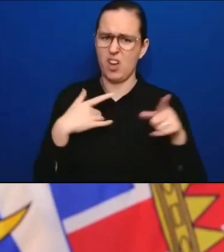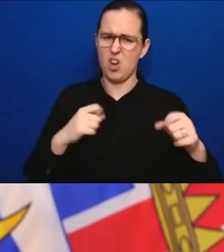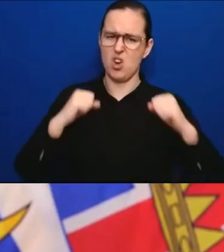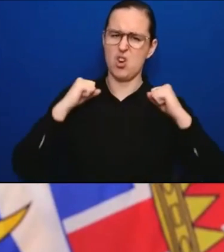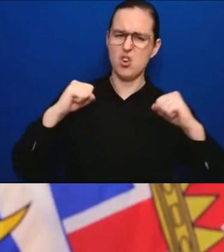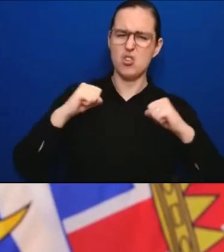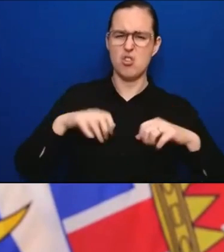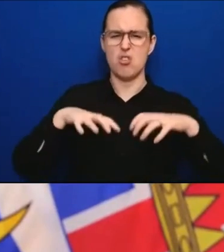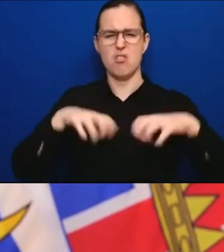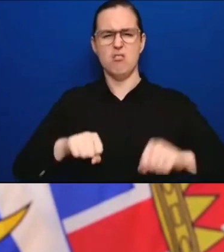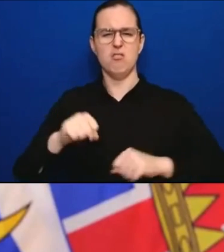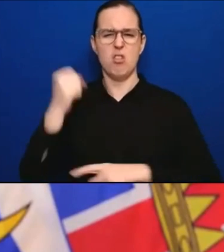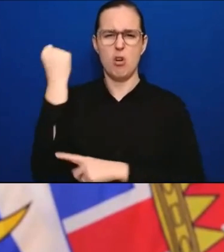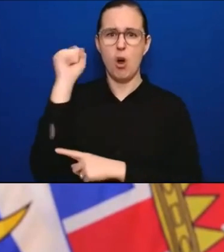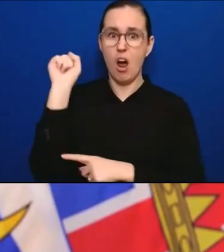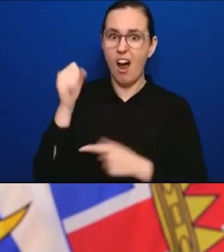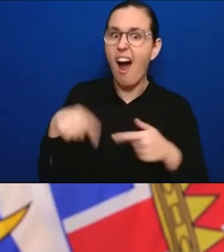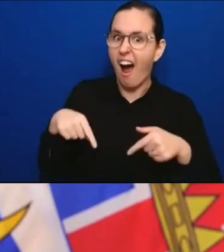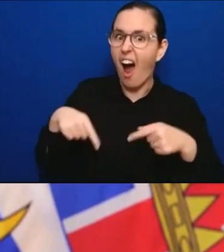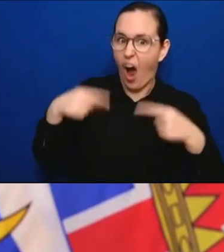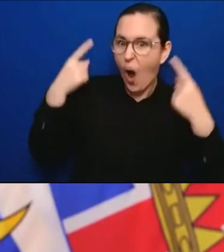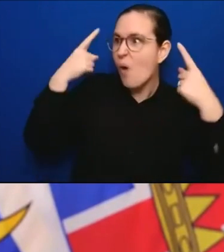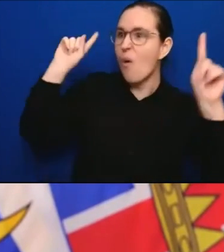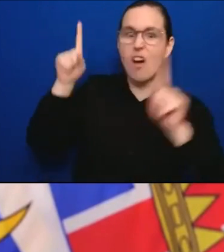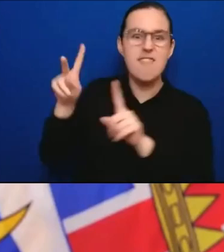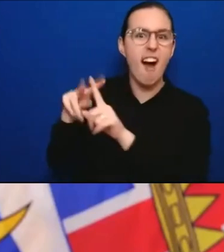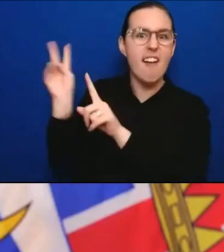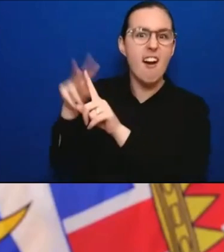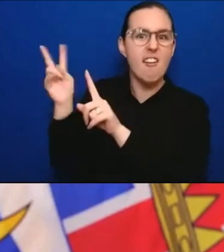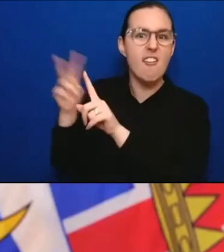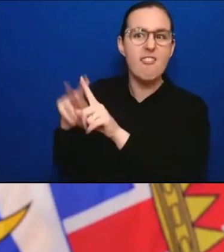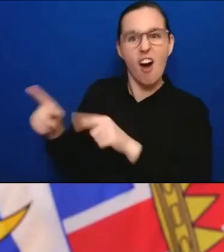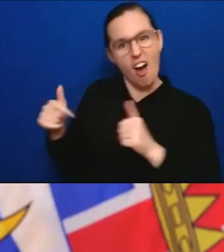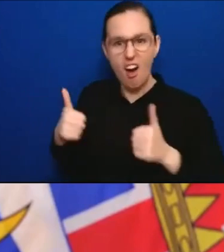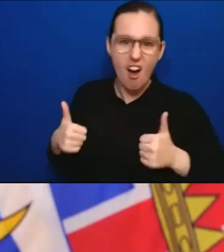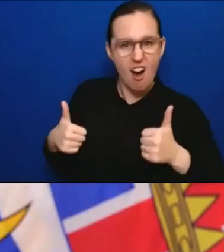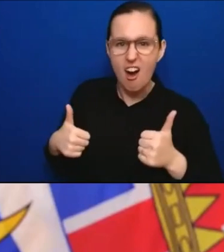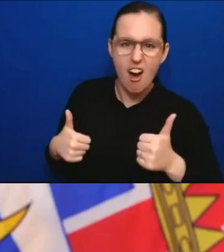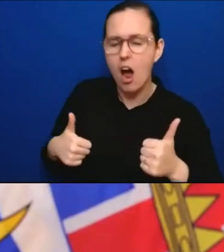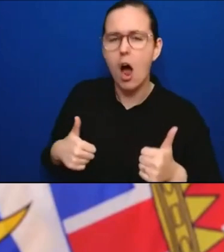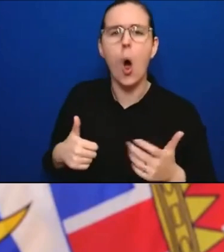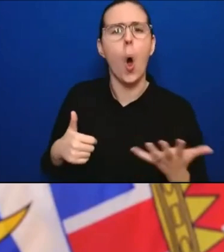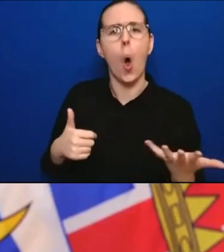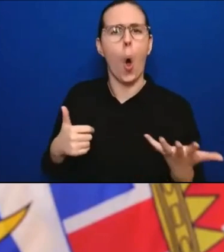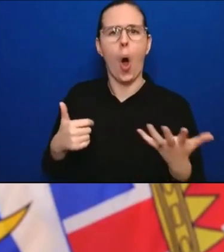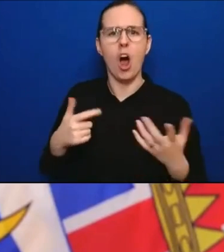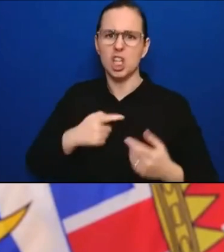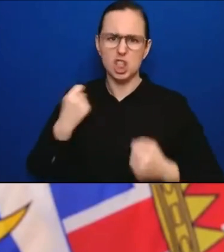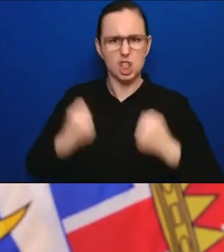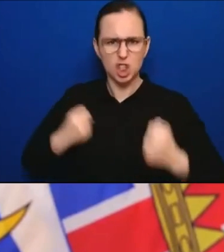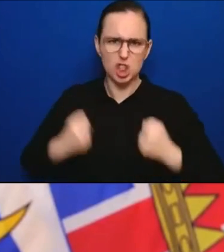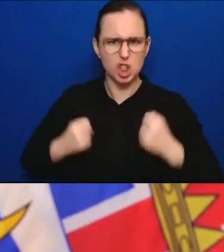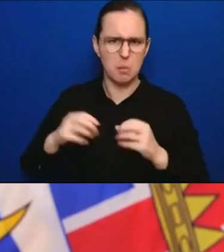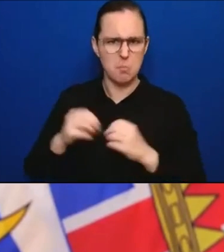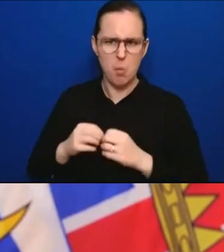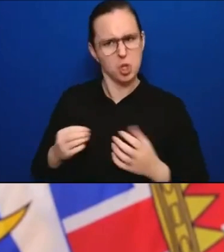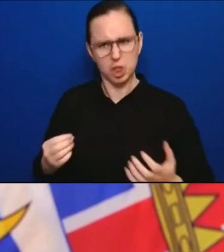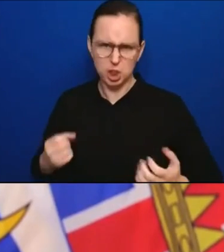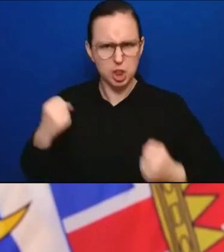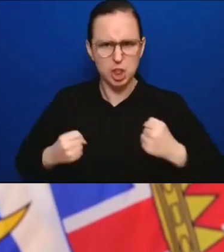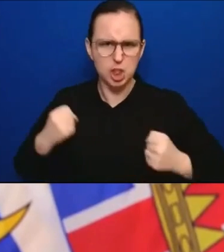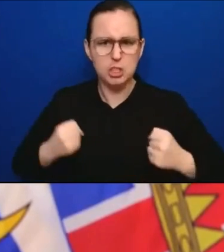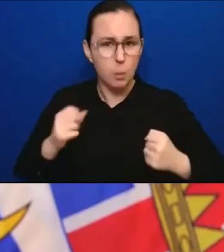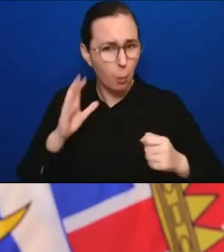actions have worked or that it could further embolden other actions? Yeah, I